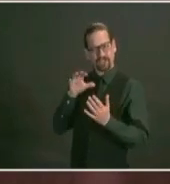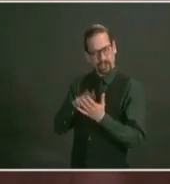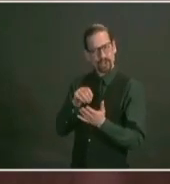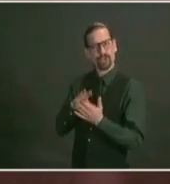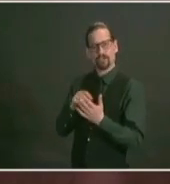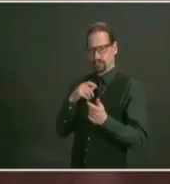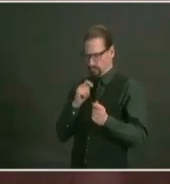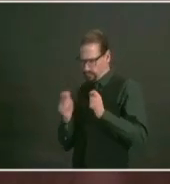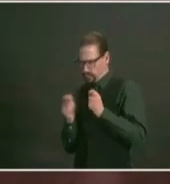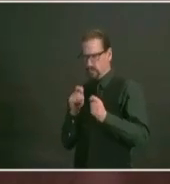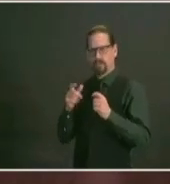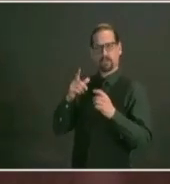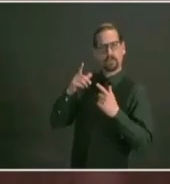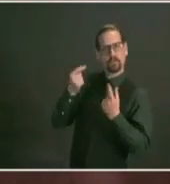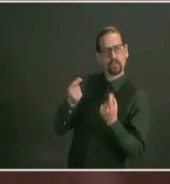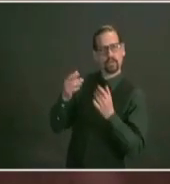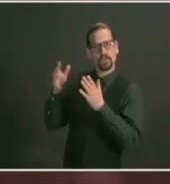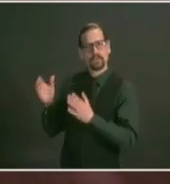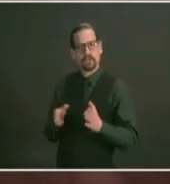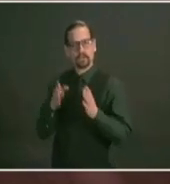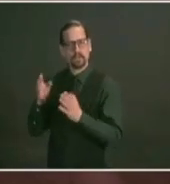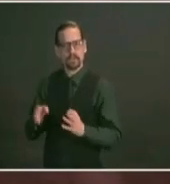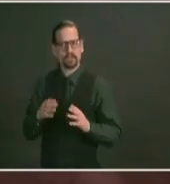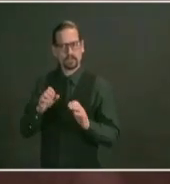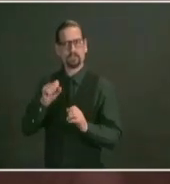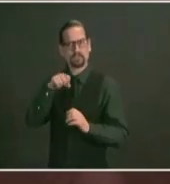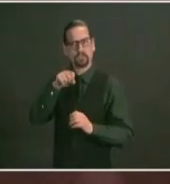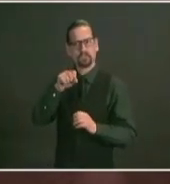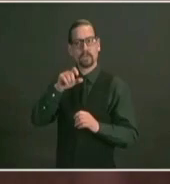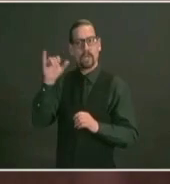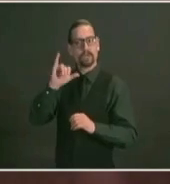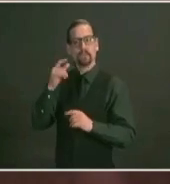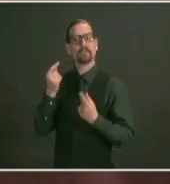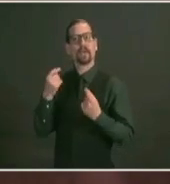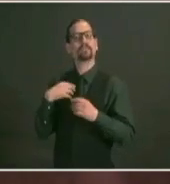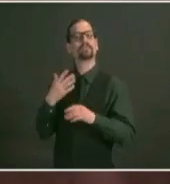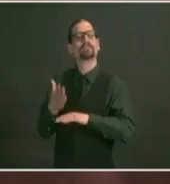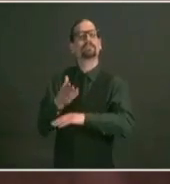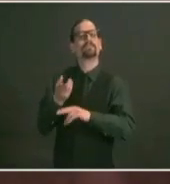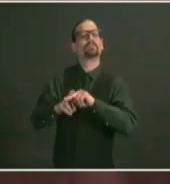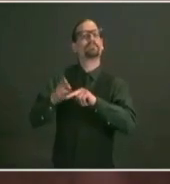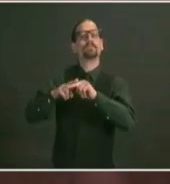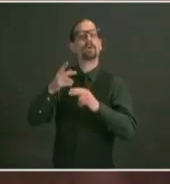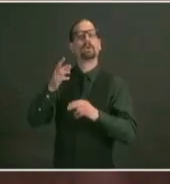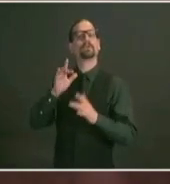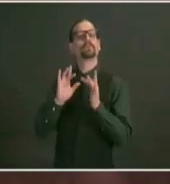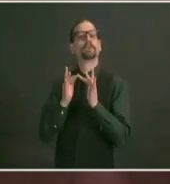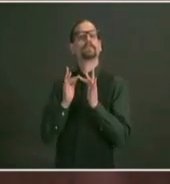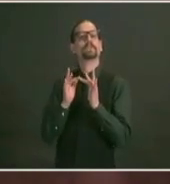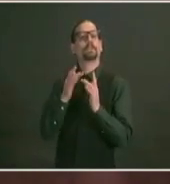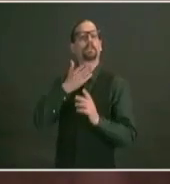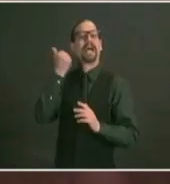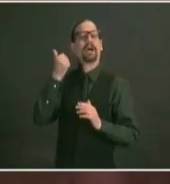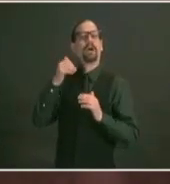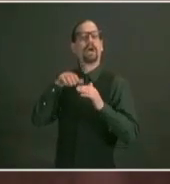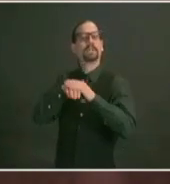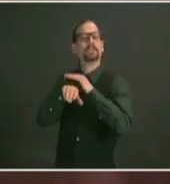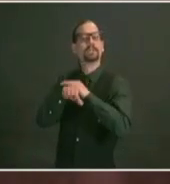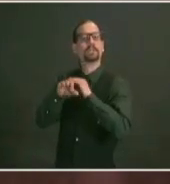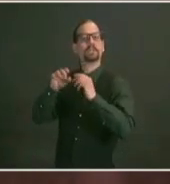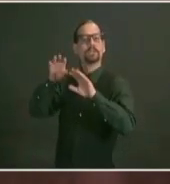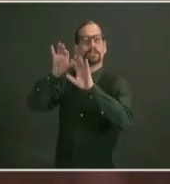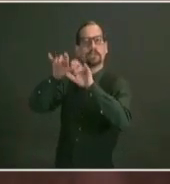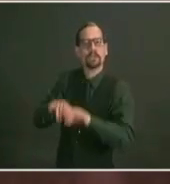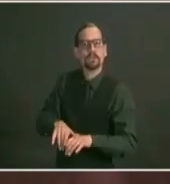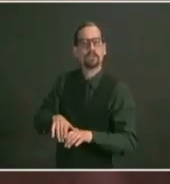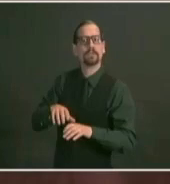that are going to help make that scheduling experience better so we'll have more details on that next week about the homebound people i have a woman